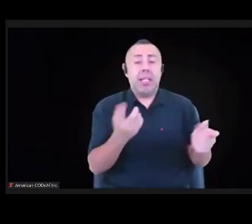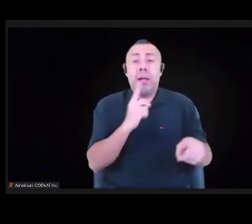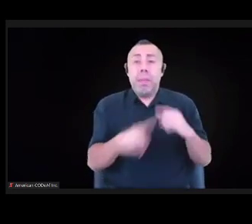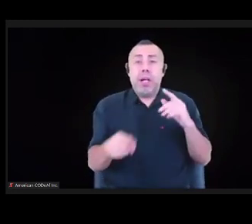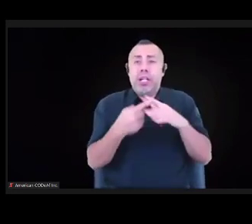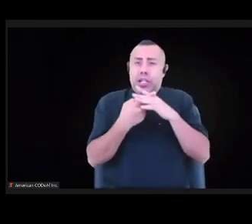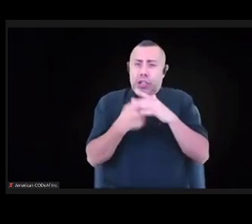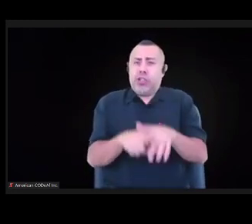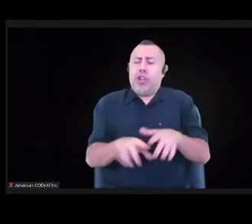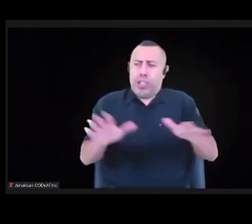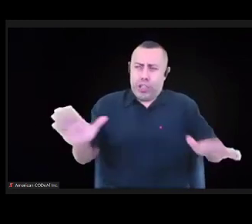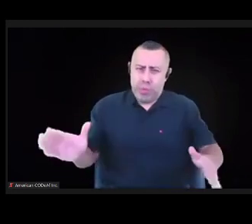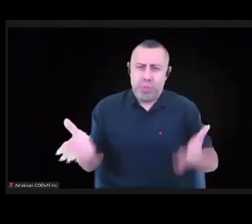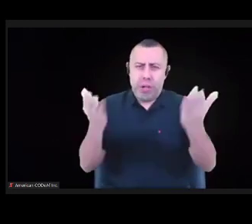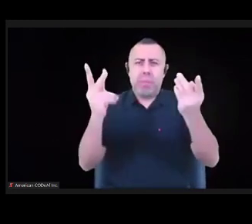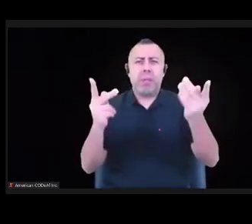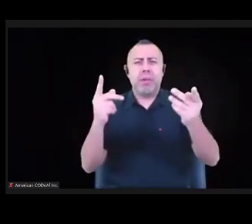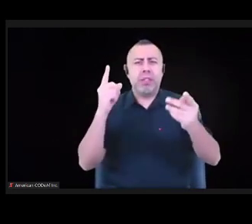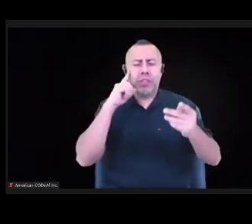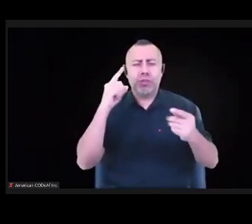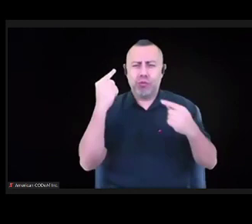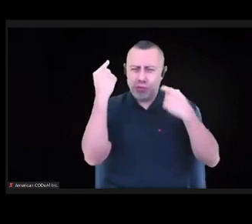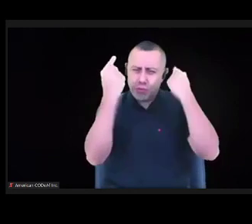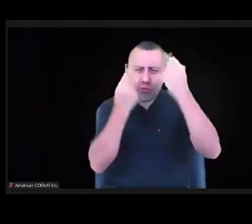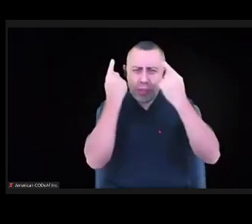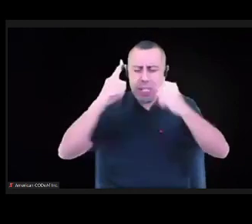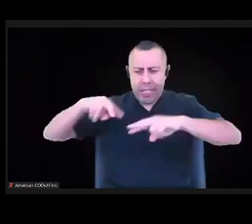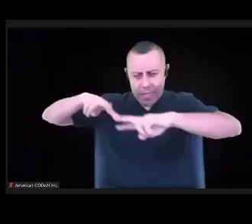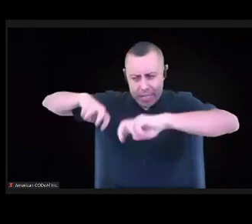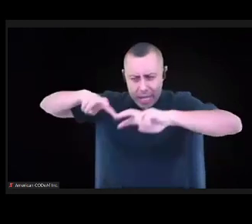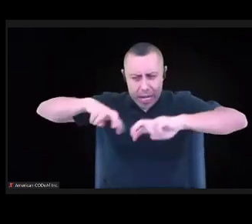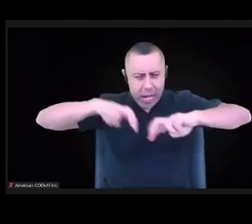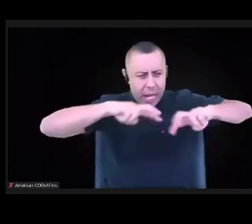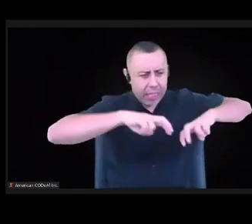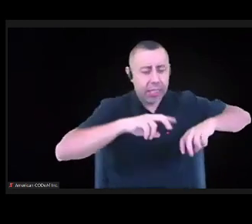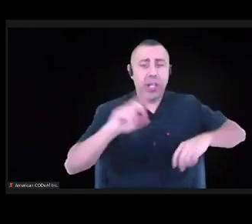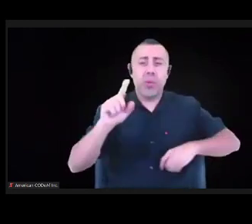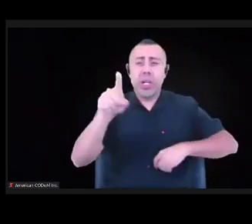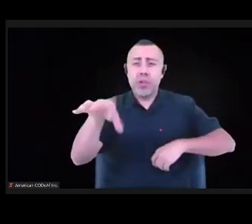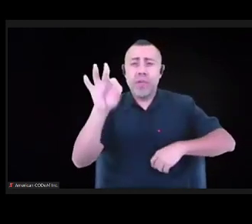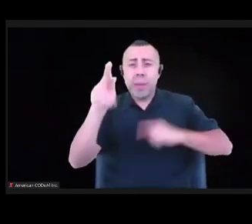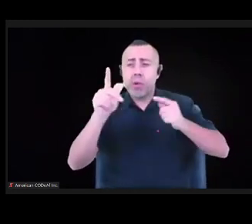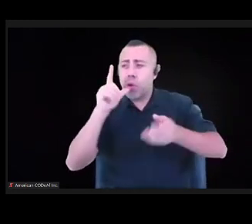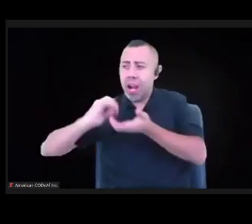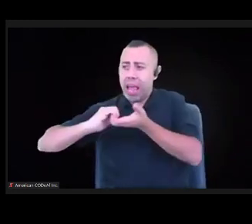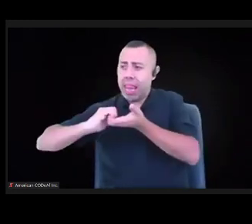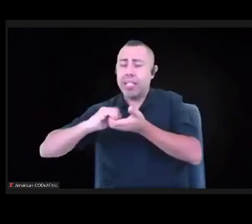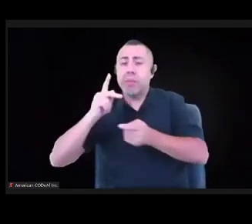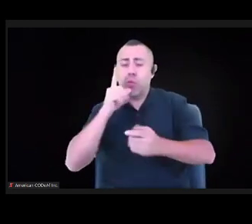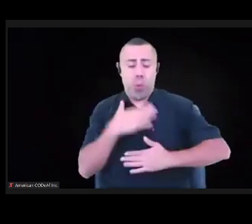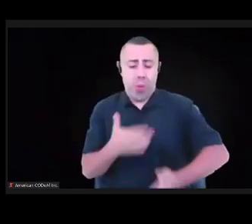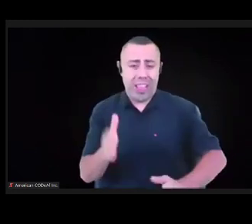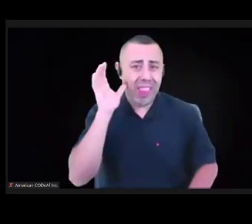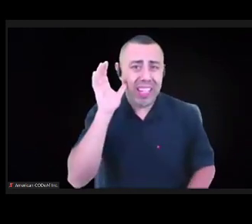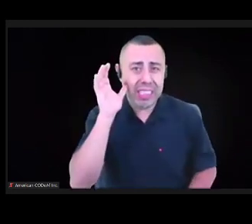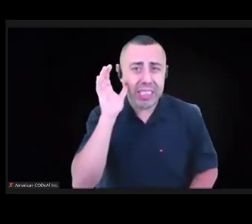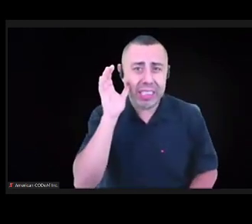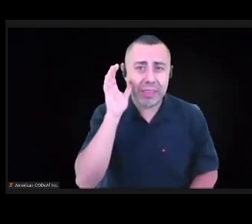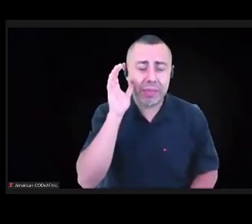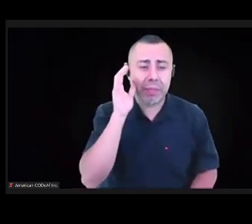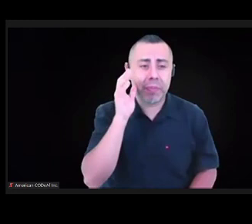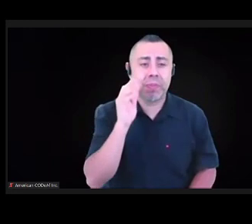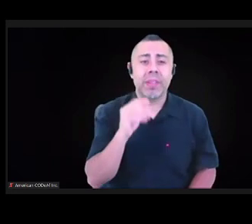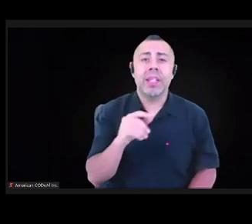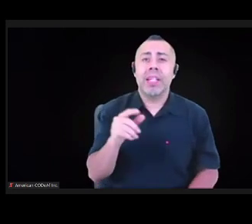allies, where there are folks who are willing to listen to that, to start to say this is the way our program upholds that.